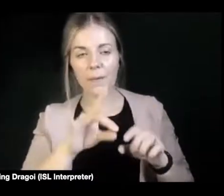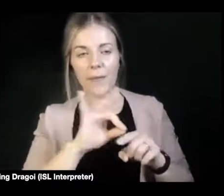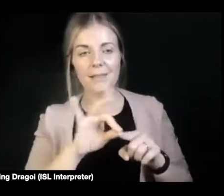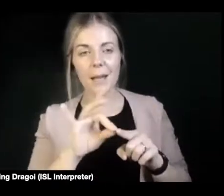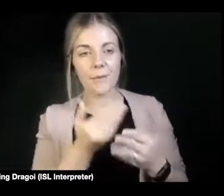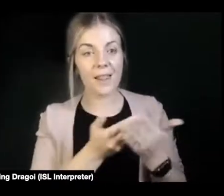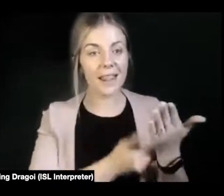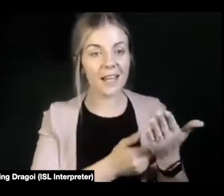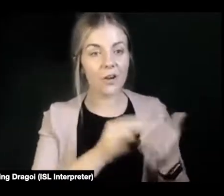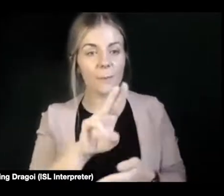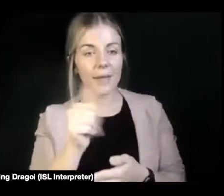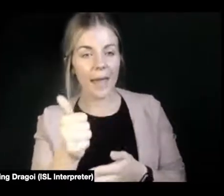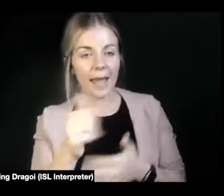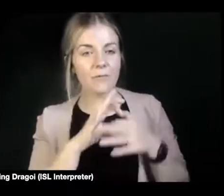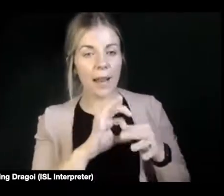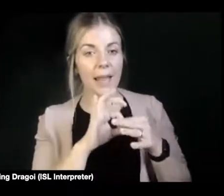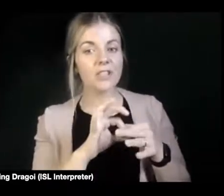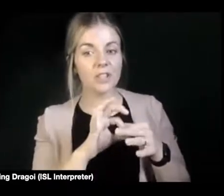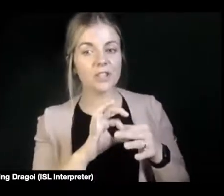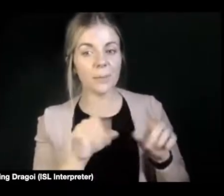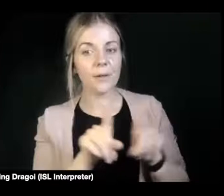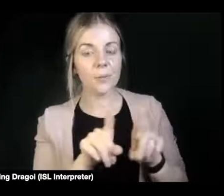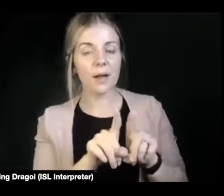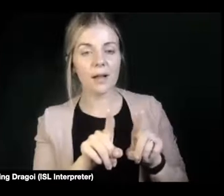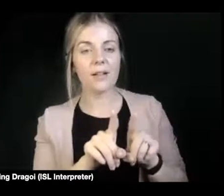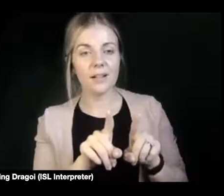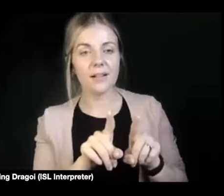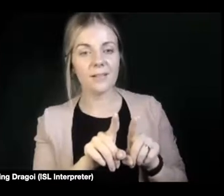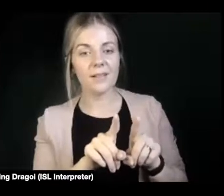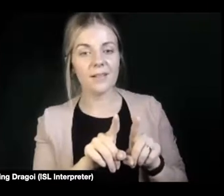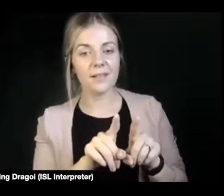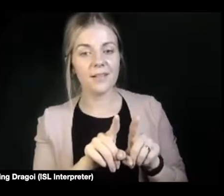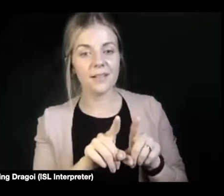relationship, as well as new players.